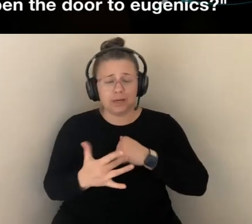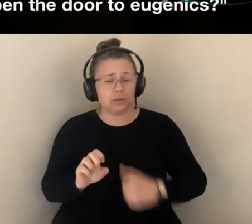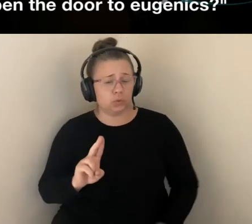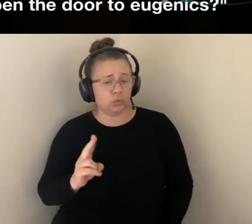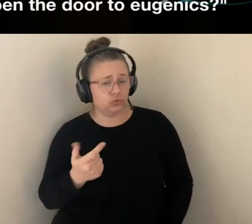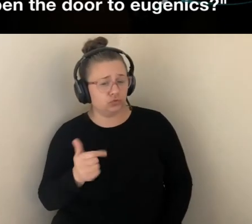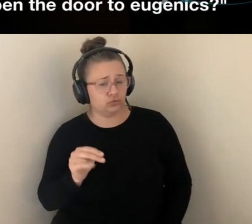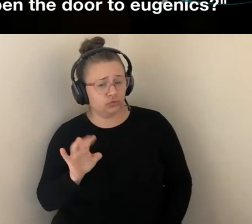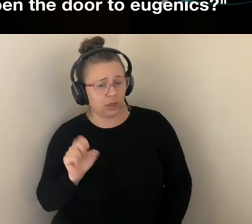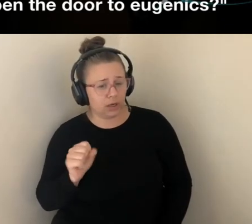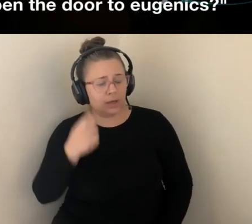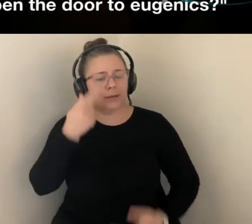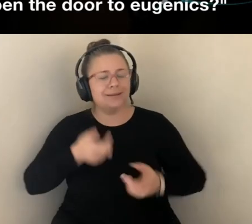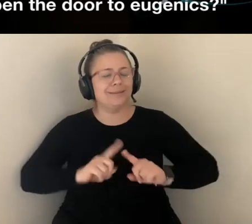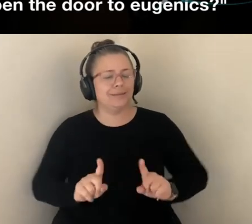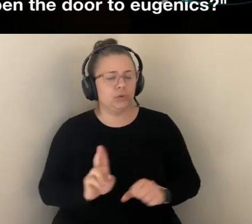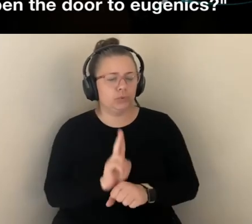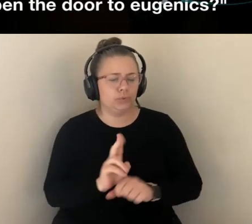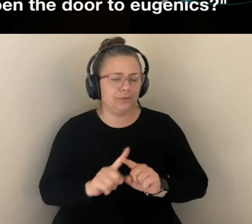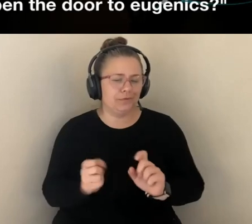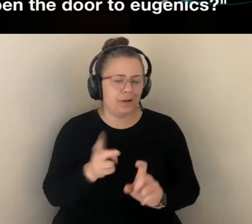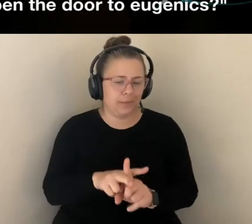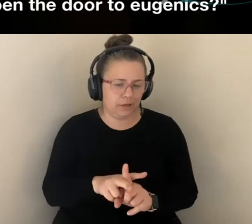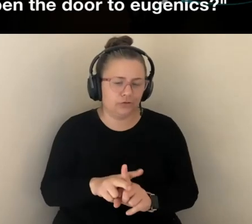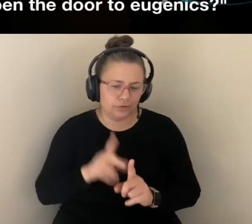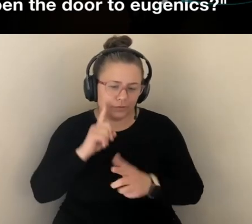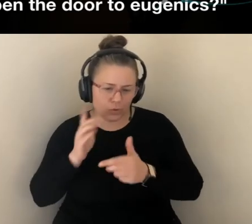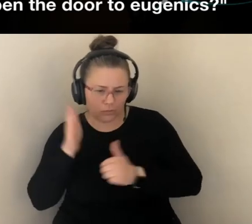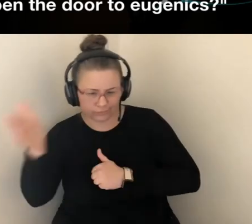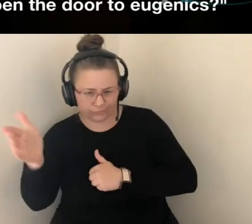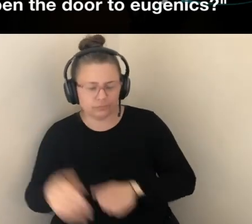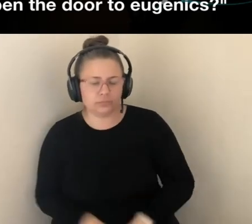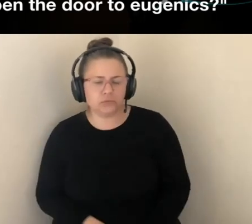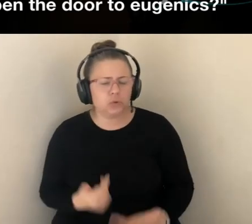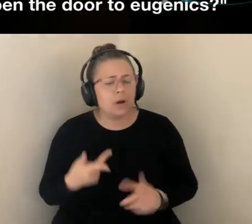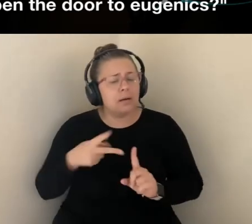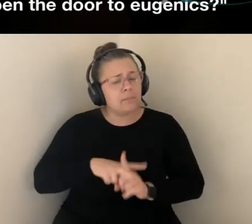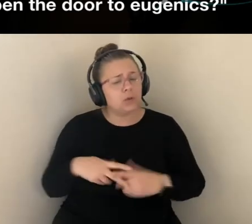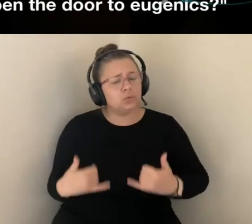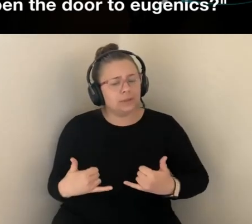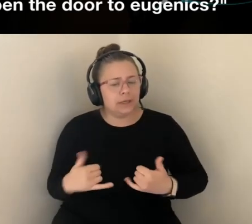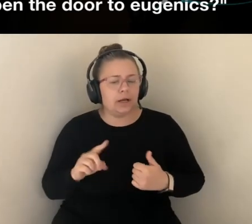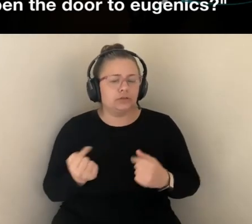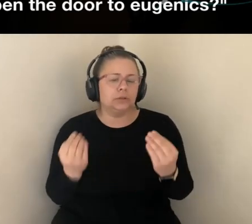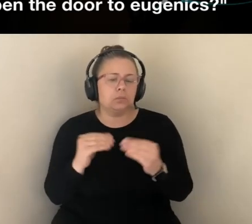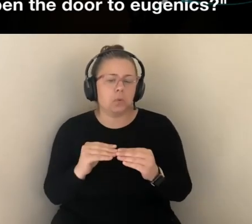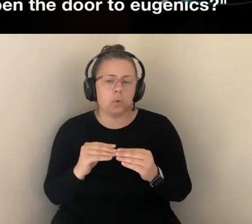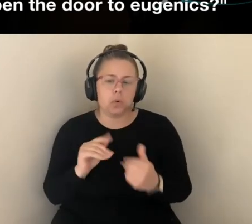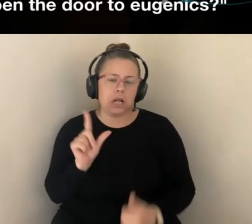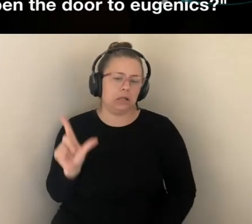TO WHAT IS GOING ON TODAY AS WELL, JUST LIBERAL VERSION. SO BY CONTRAST, MY SUGGESTION IS THAT